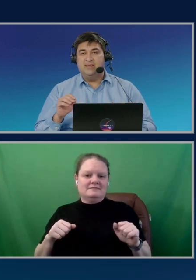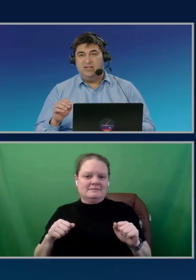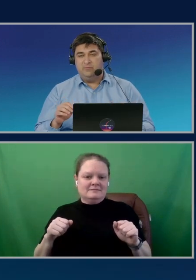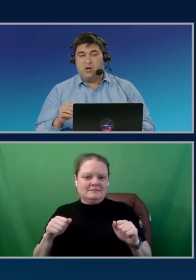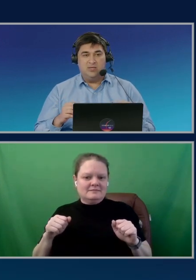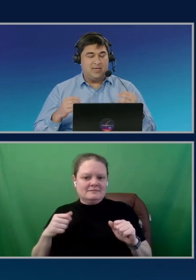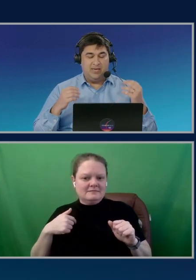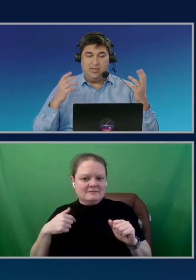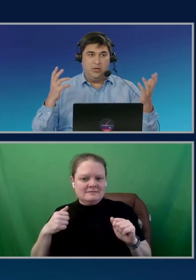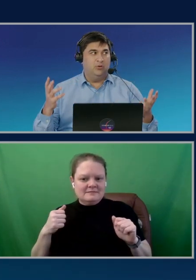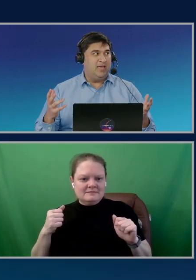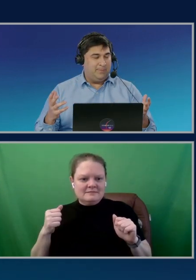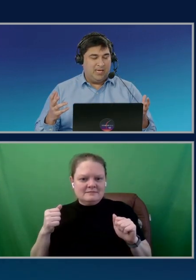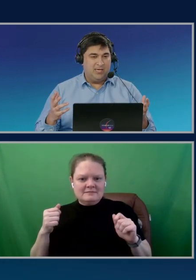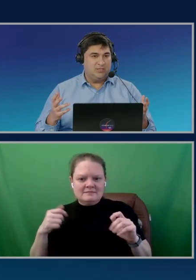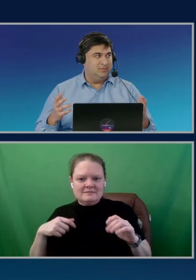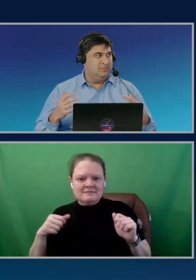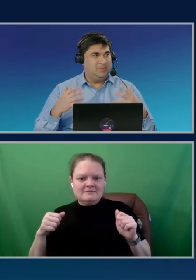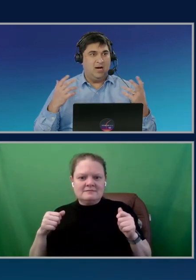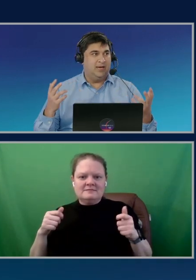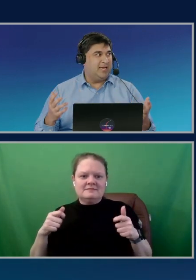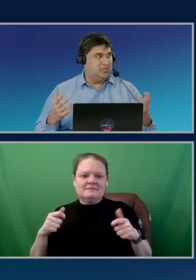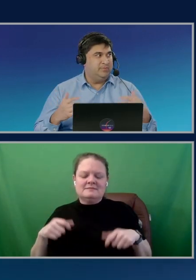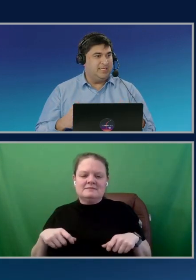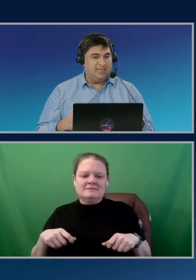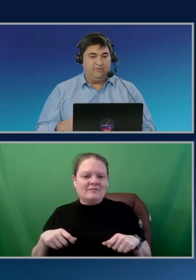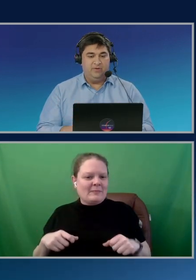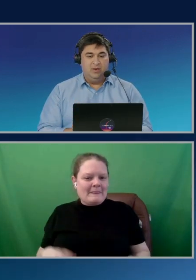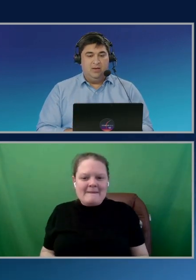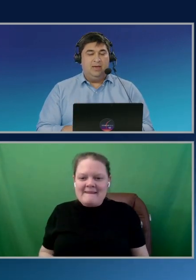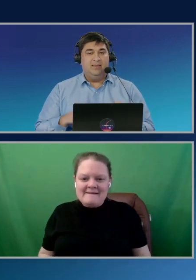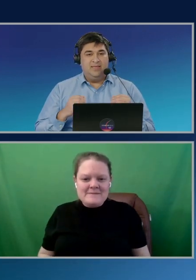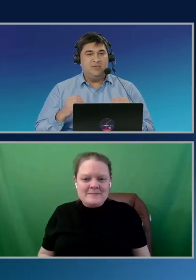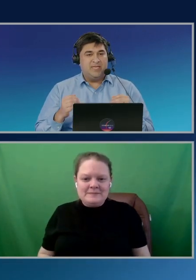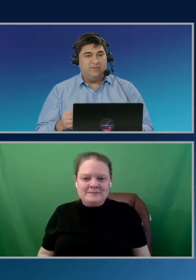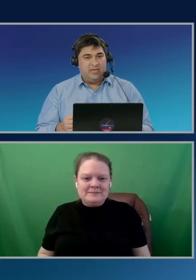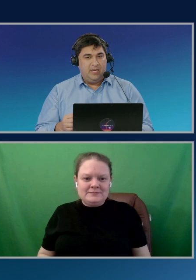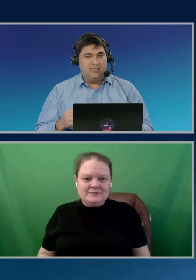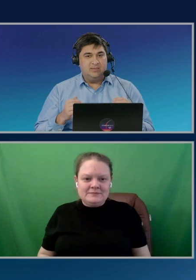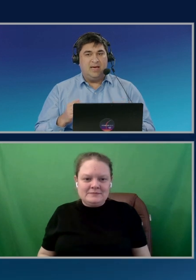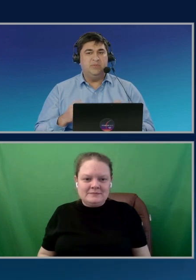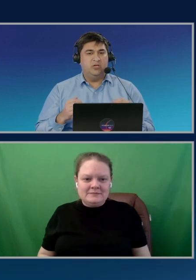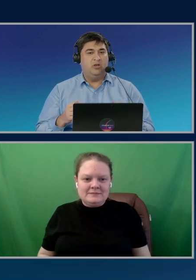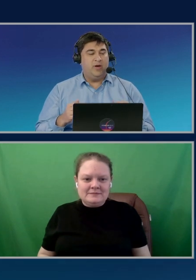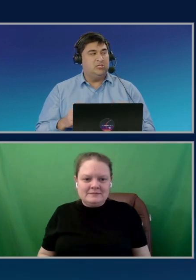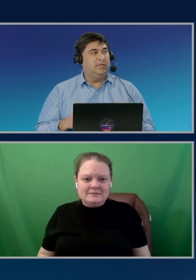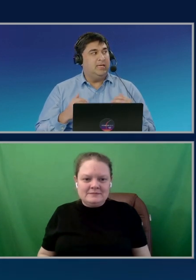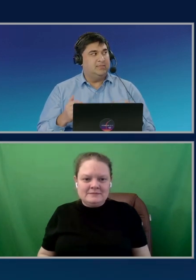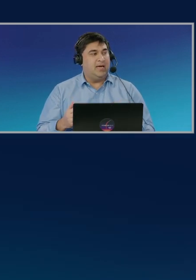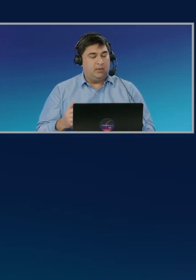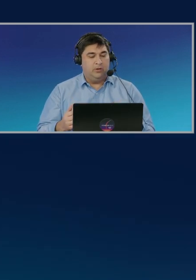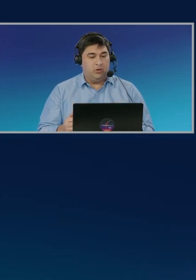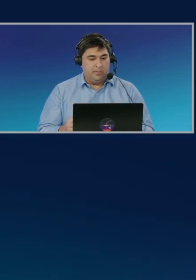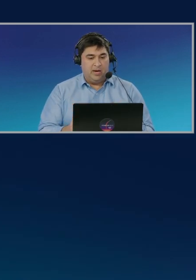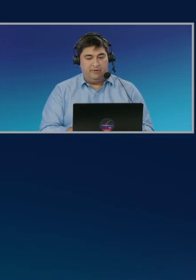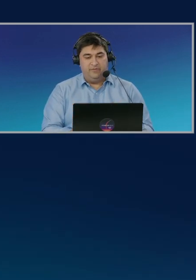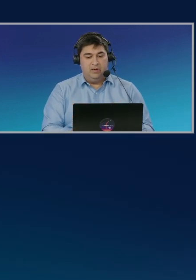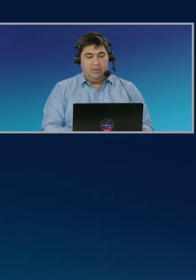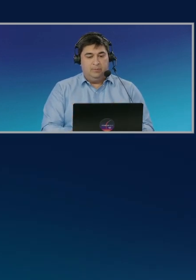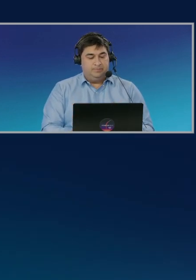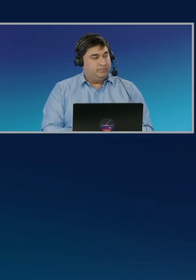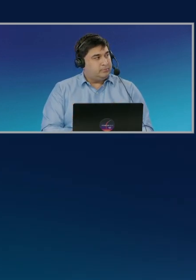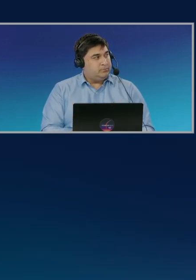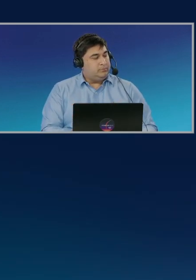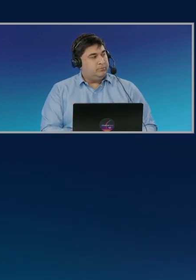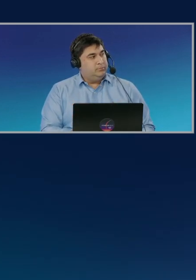find myself because I need to know the application architecture myself. In this specific case, Amazon Q actually does that on your behalf.